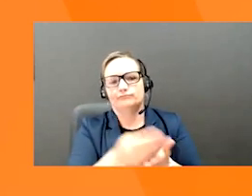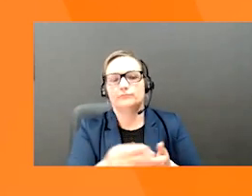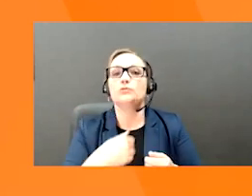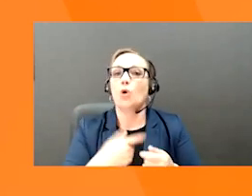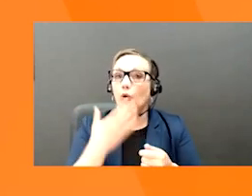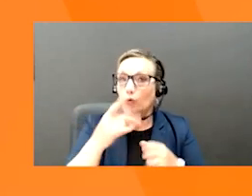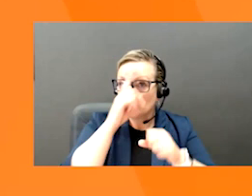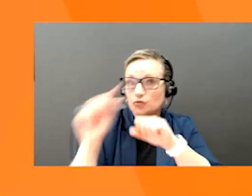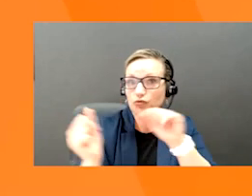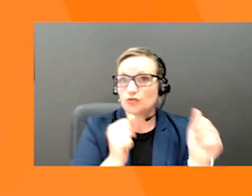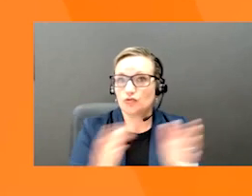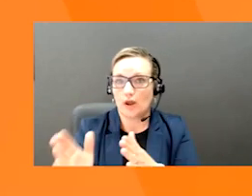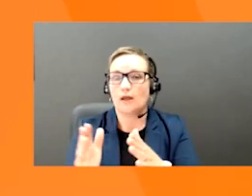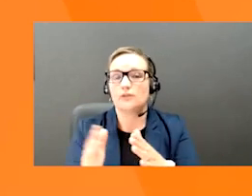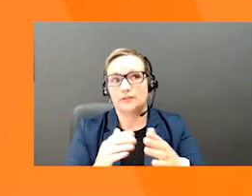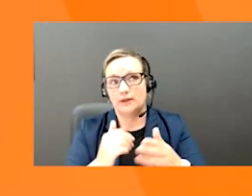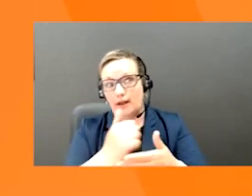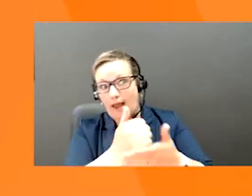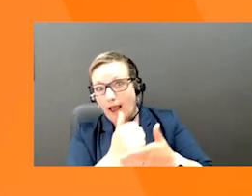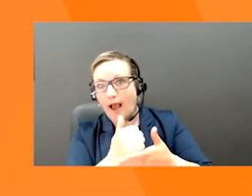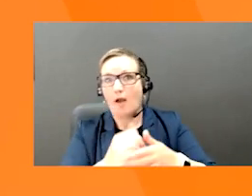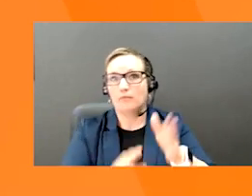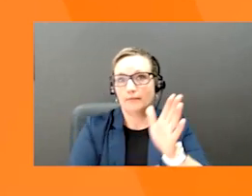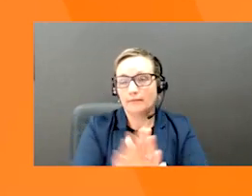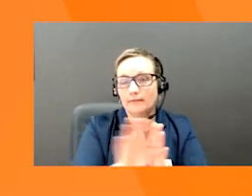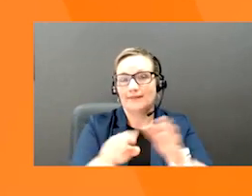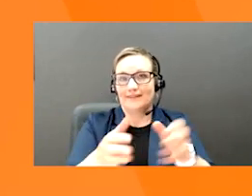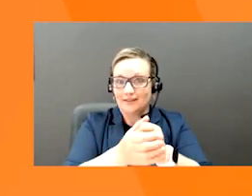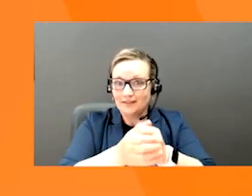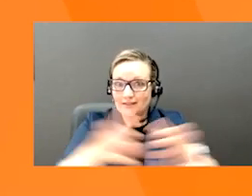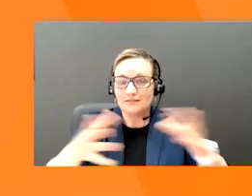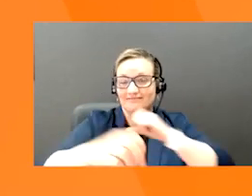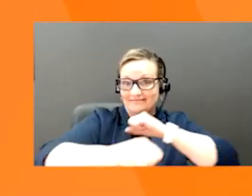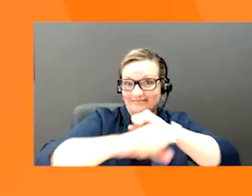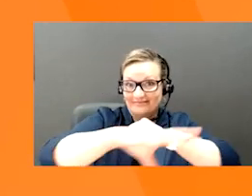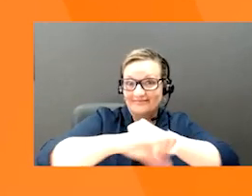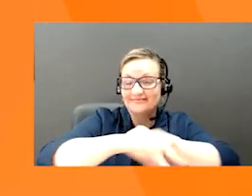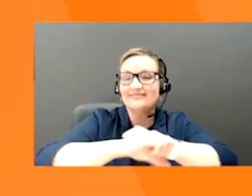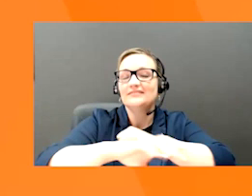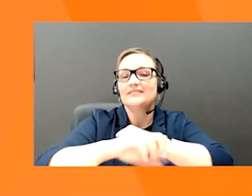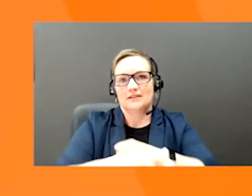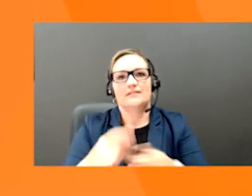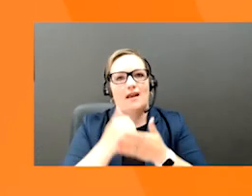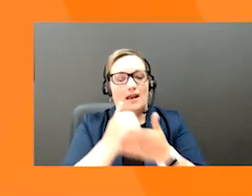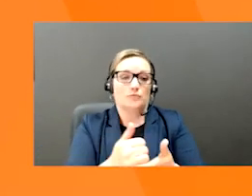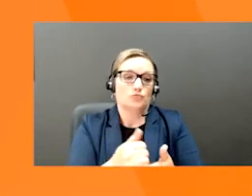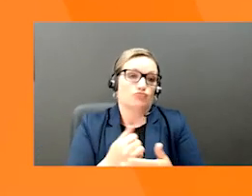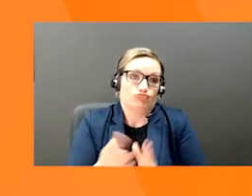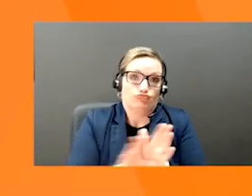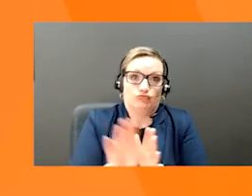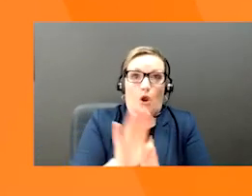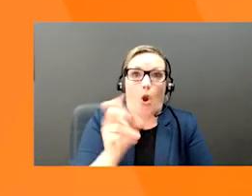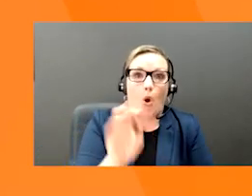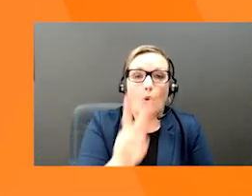to help you build your e-commerce website, small business owners can gain a lot by having your own website, especially